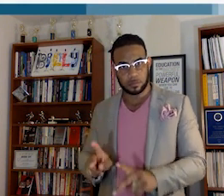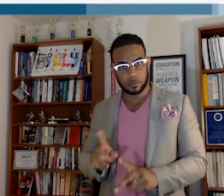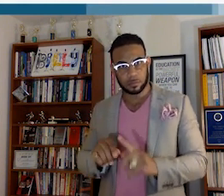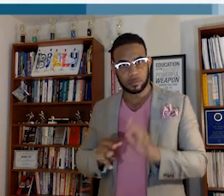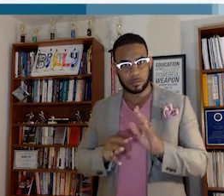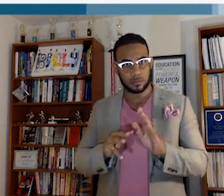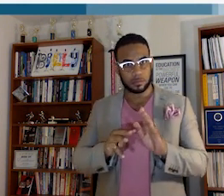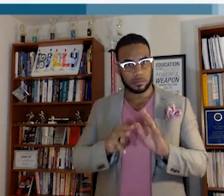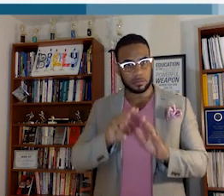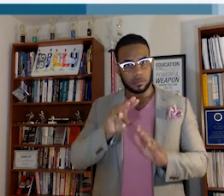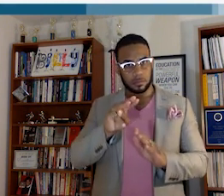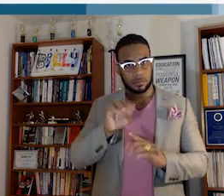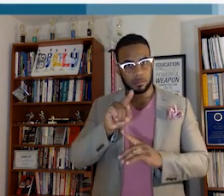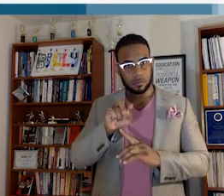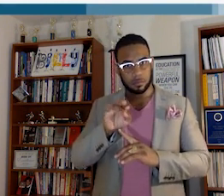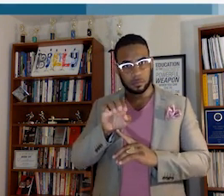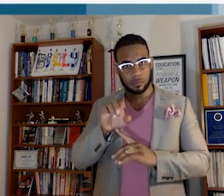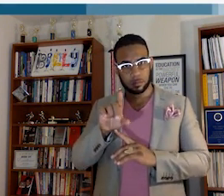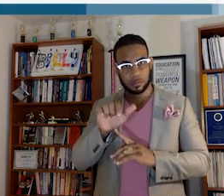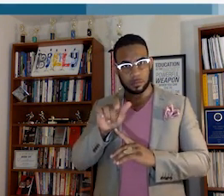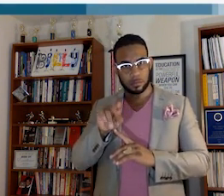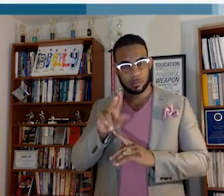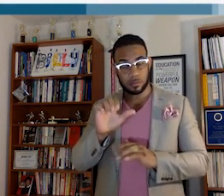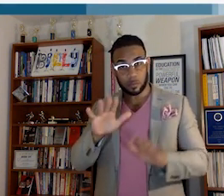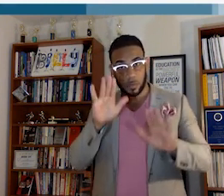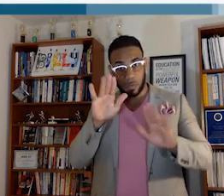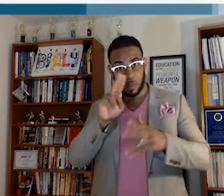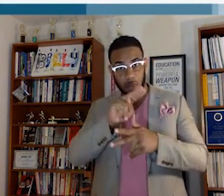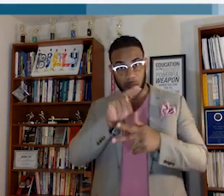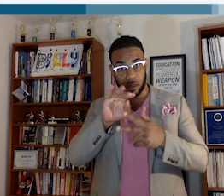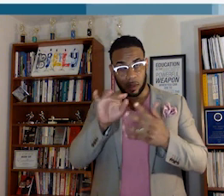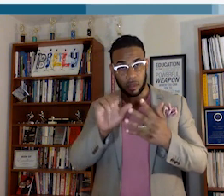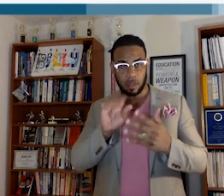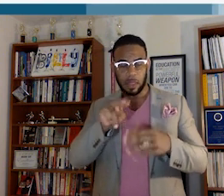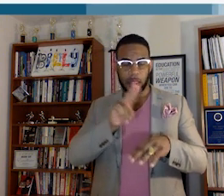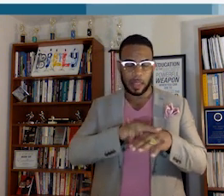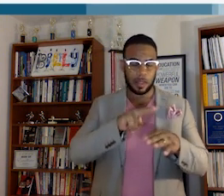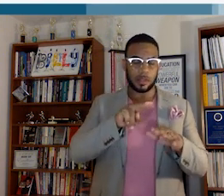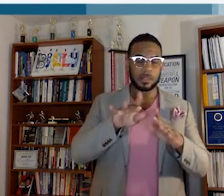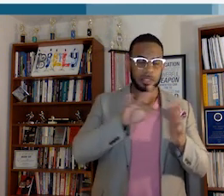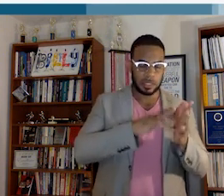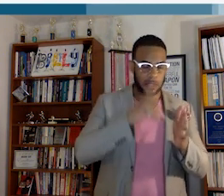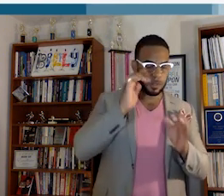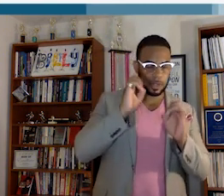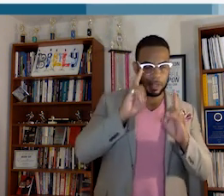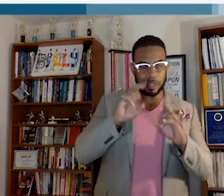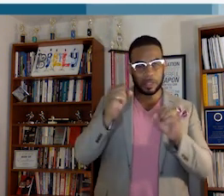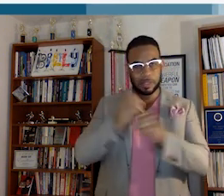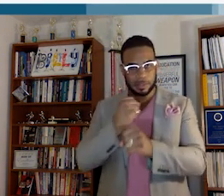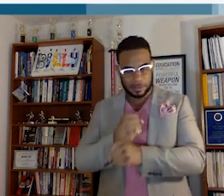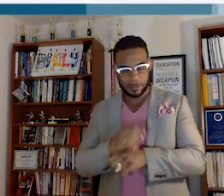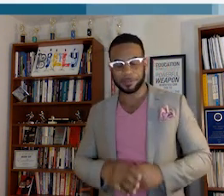and matriculation, so this great NCES, which is the National Center for Education Statistics,